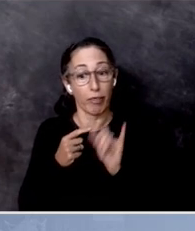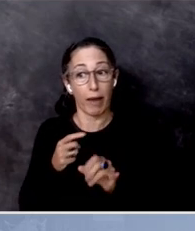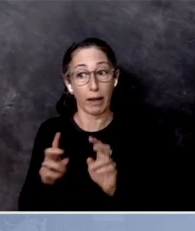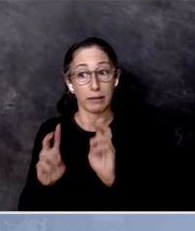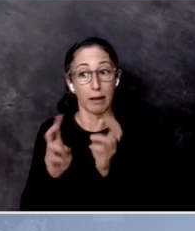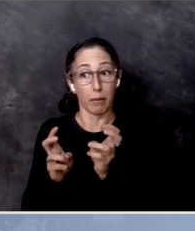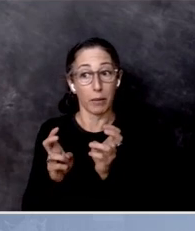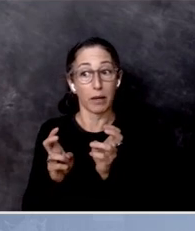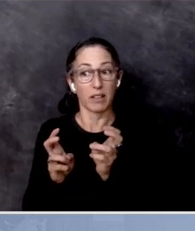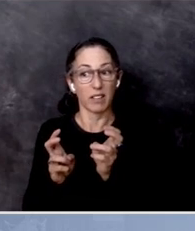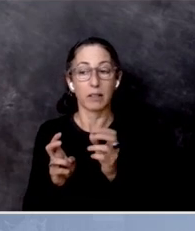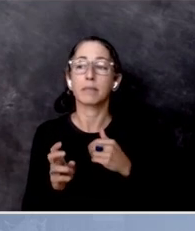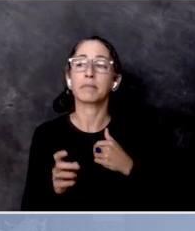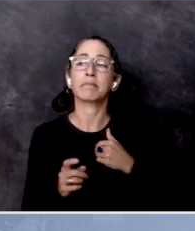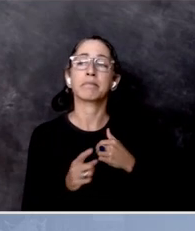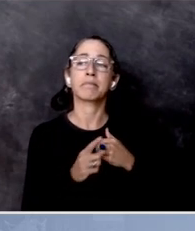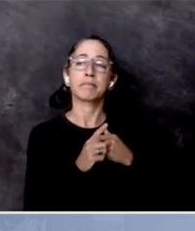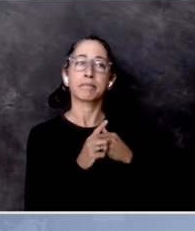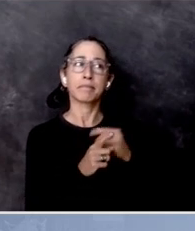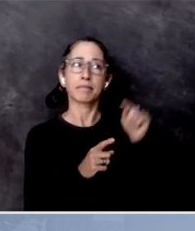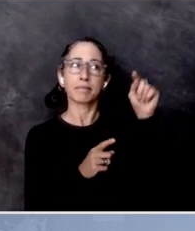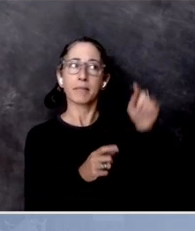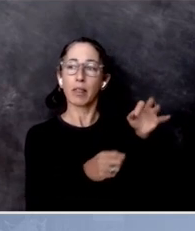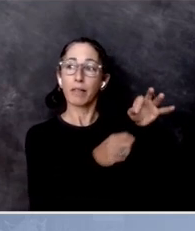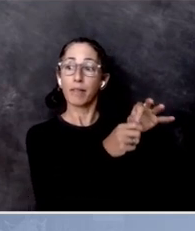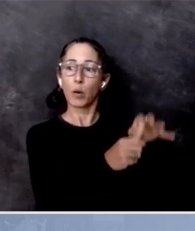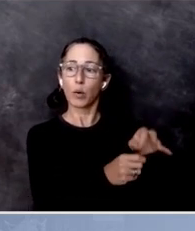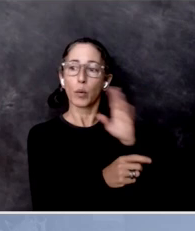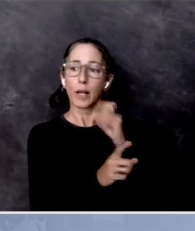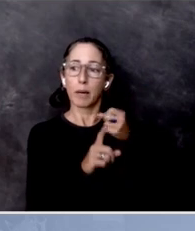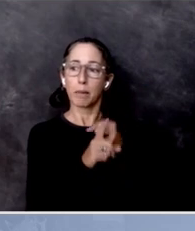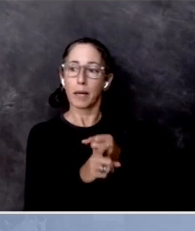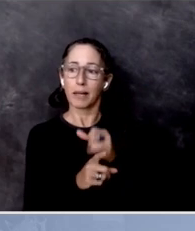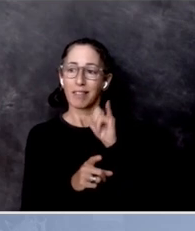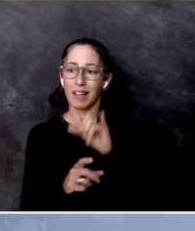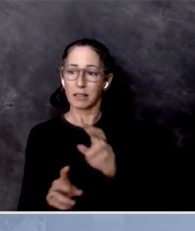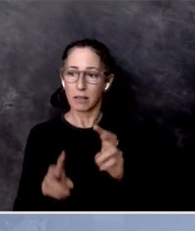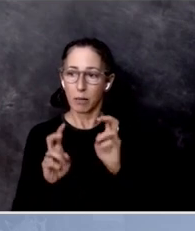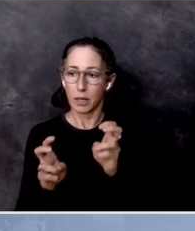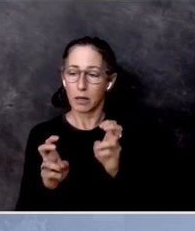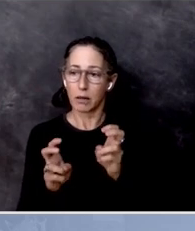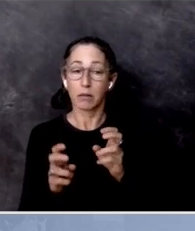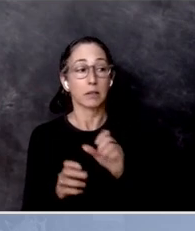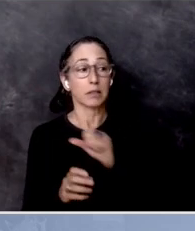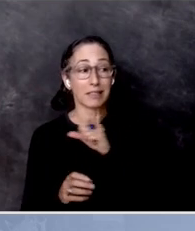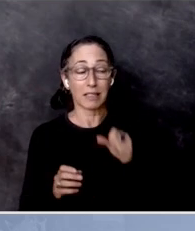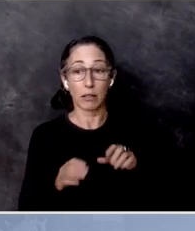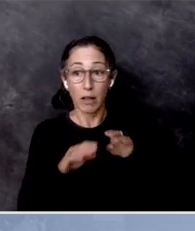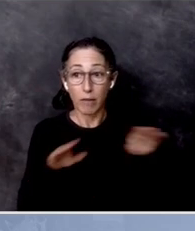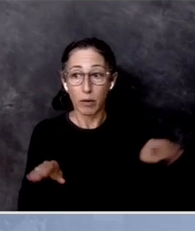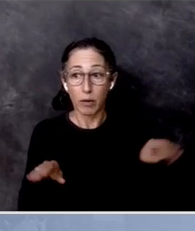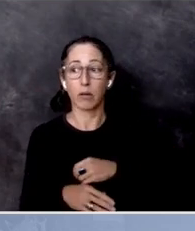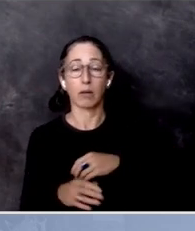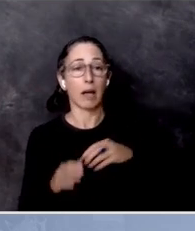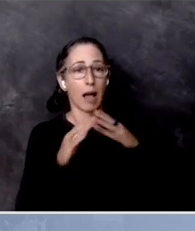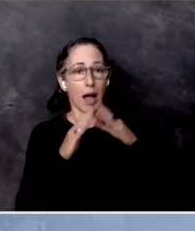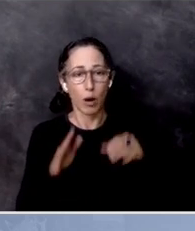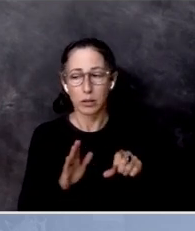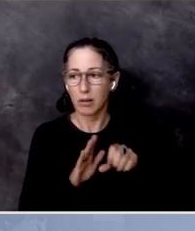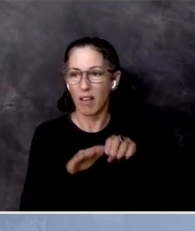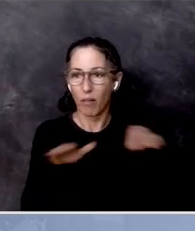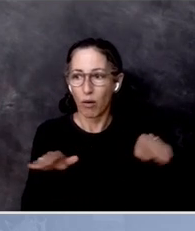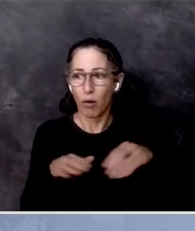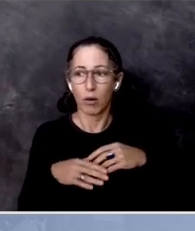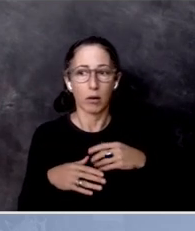specific about how this is impacted by what's happening in the state legislature, what's happening at the federal government, what's happening in terms of who the